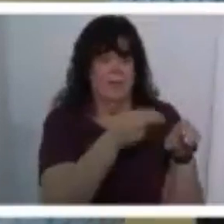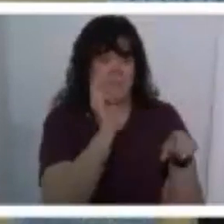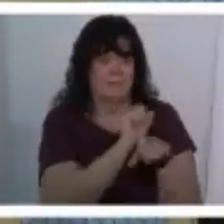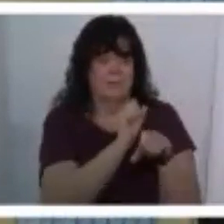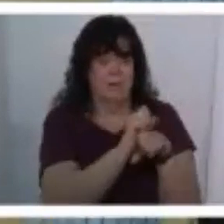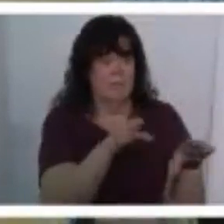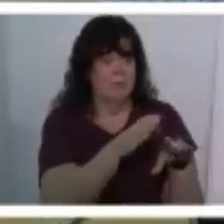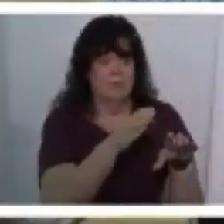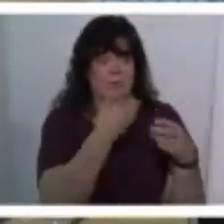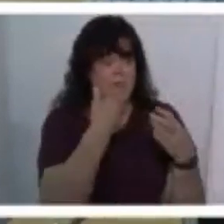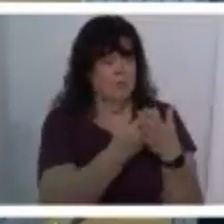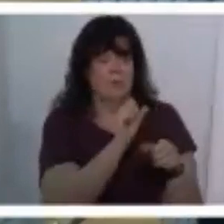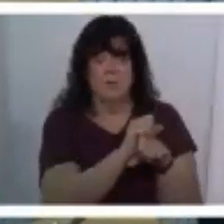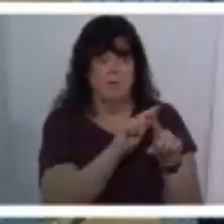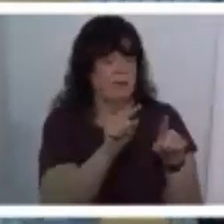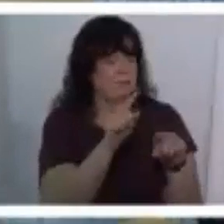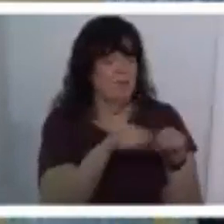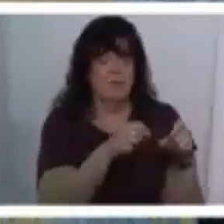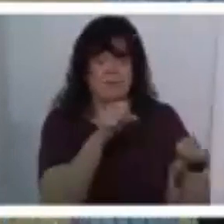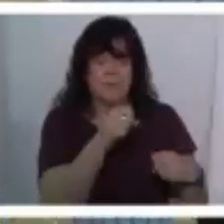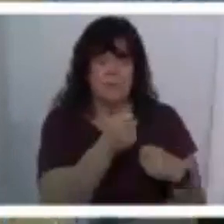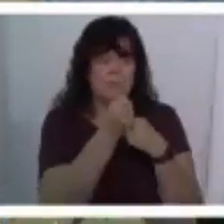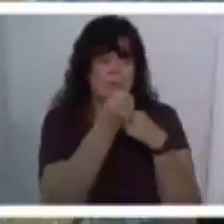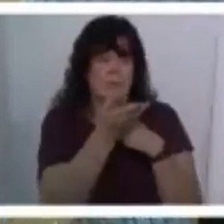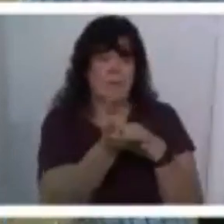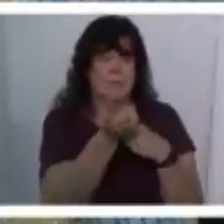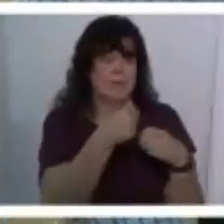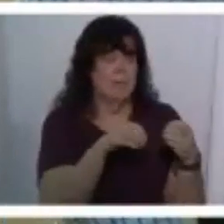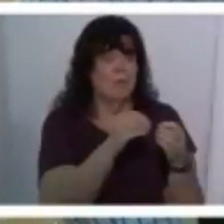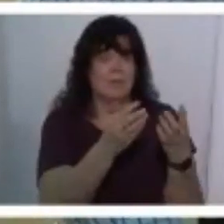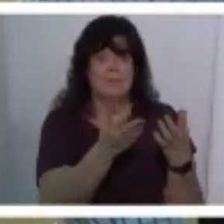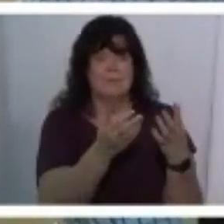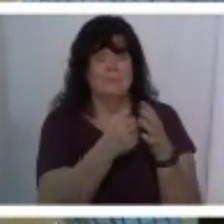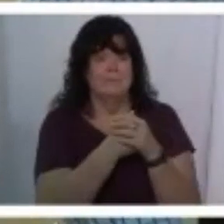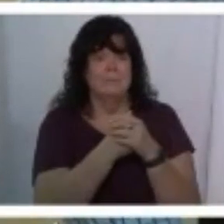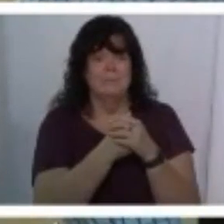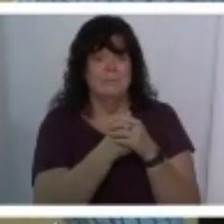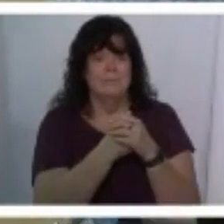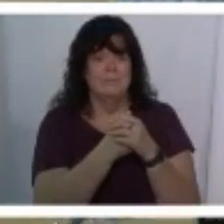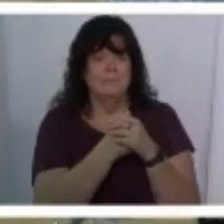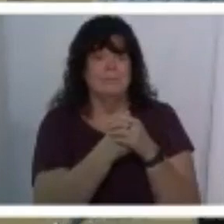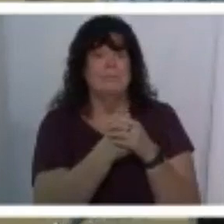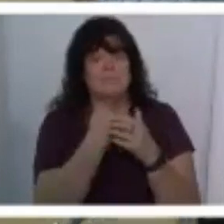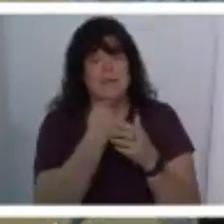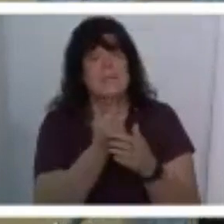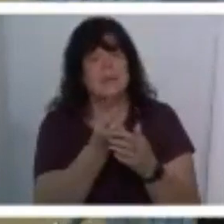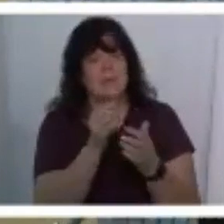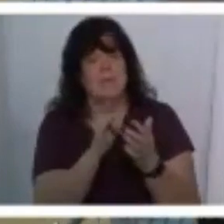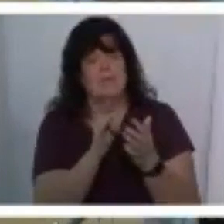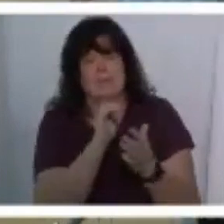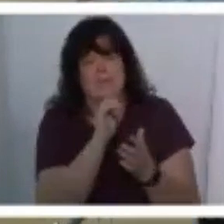job for us but we just couldn't support them um i tell you all this